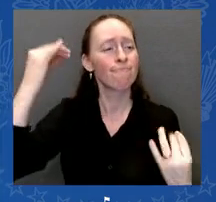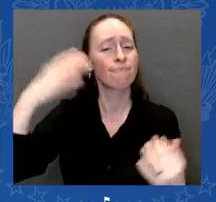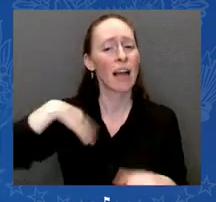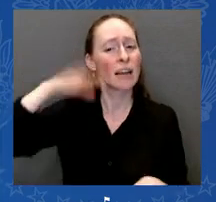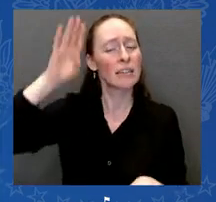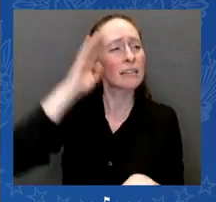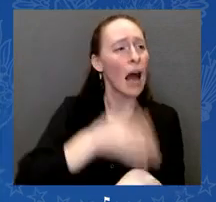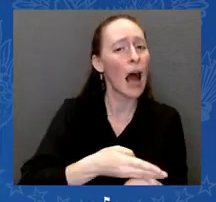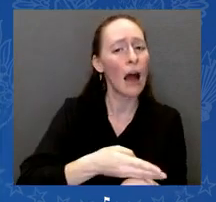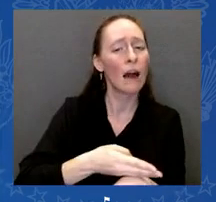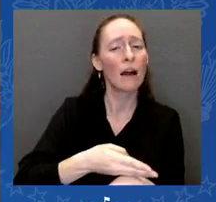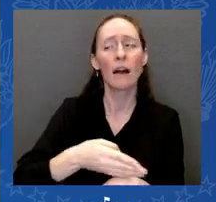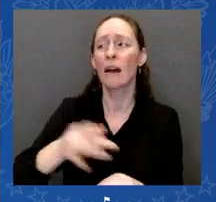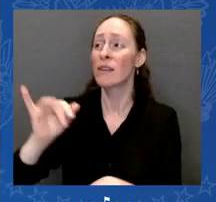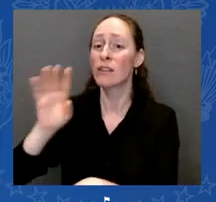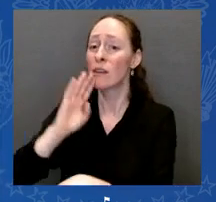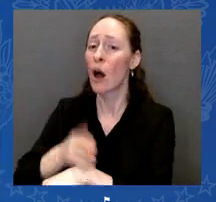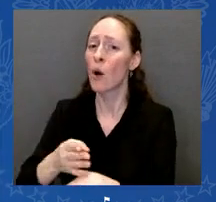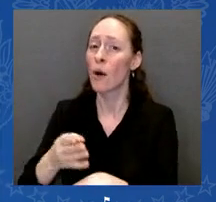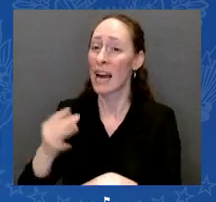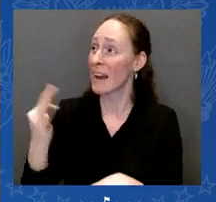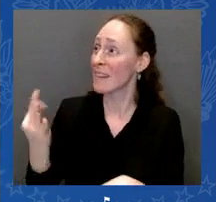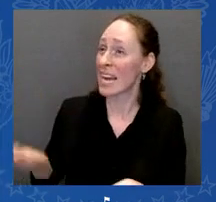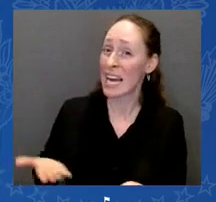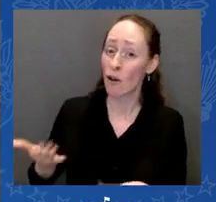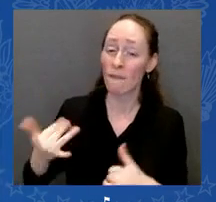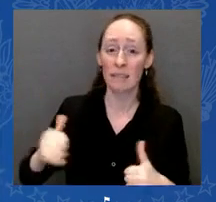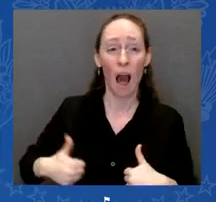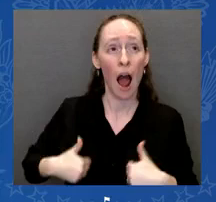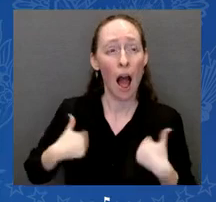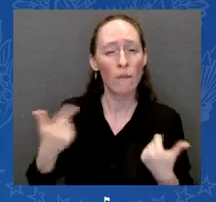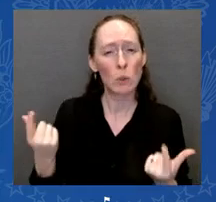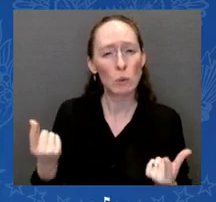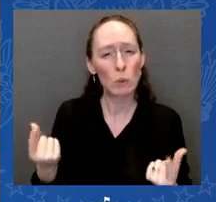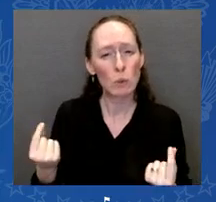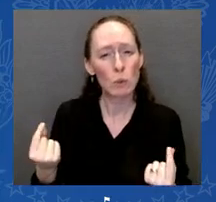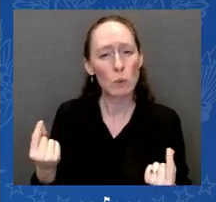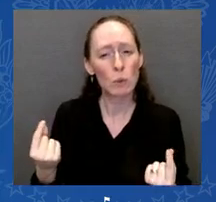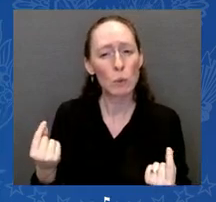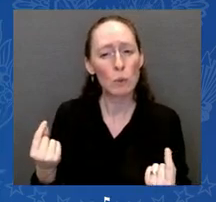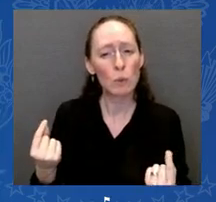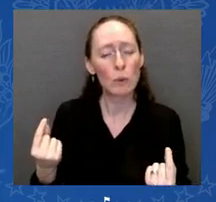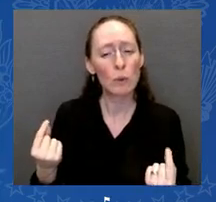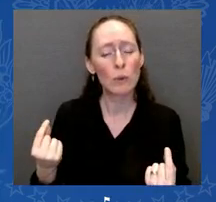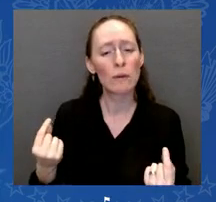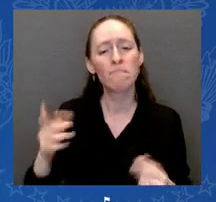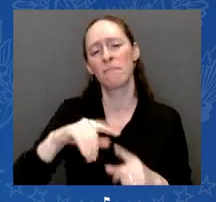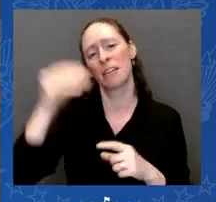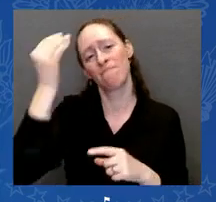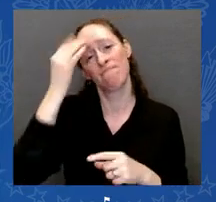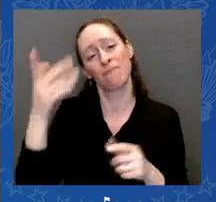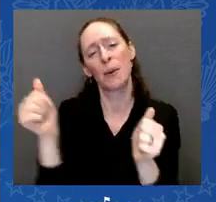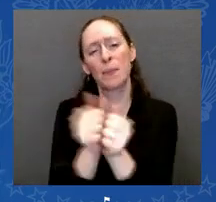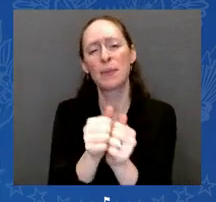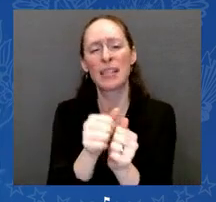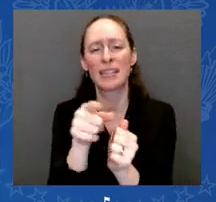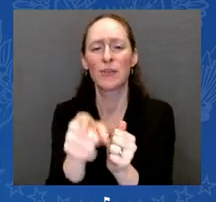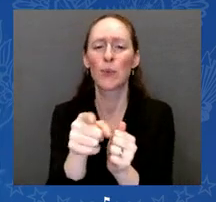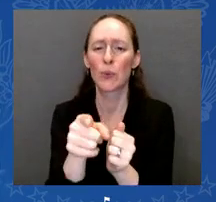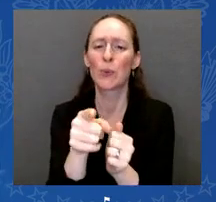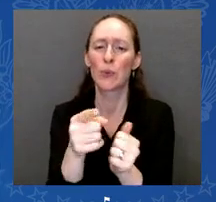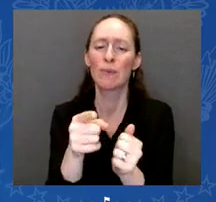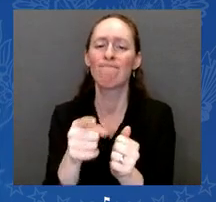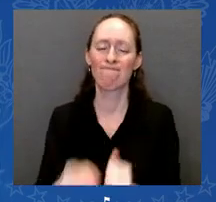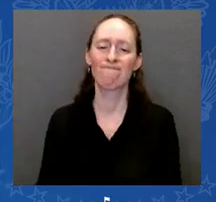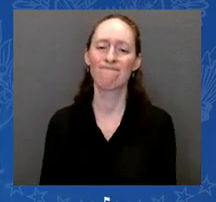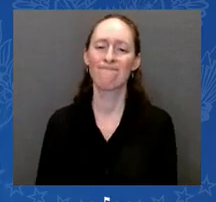national vigil for victims of gun violence, I ask the country to join me in a moment of silence to remember